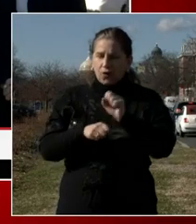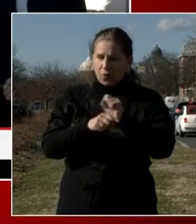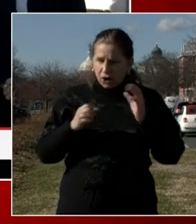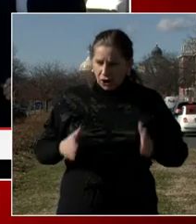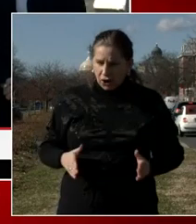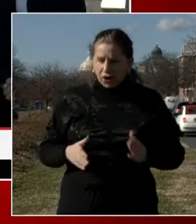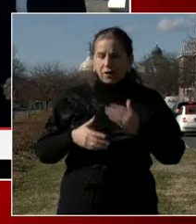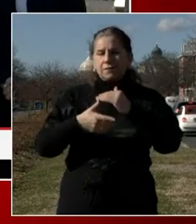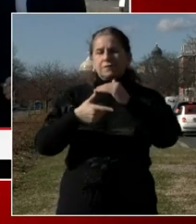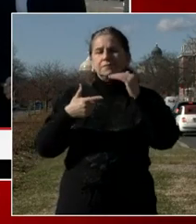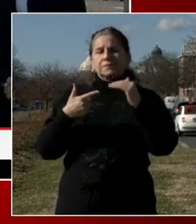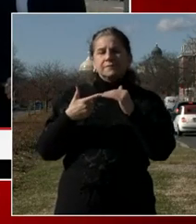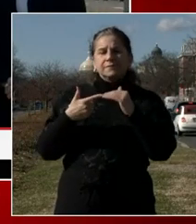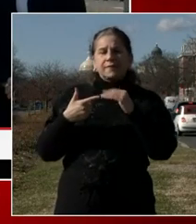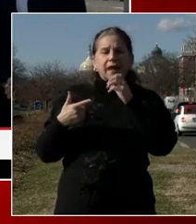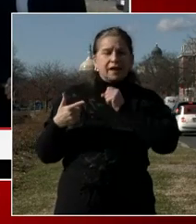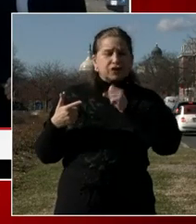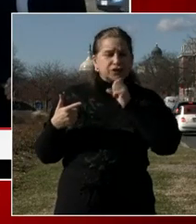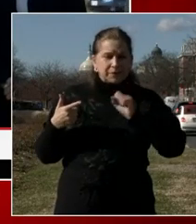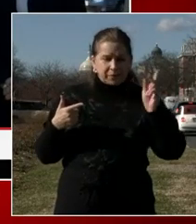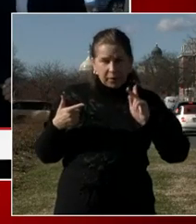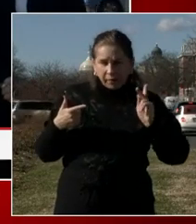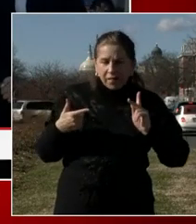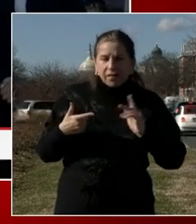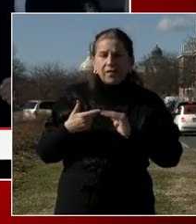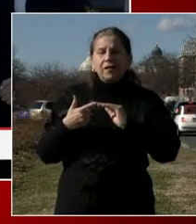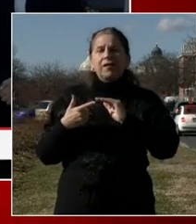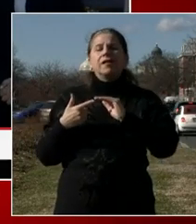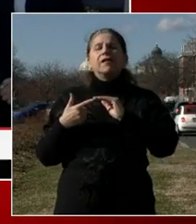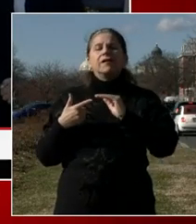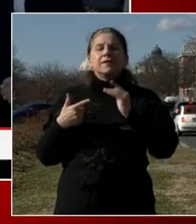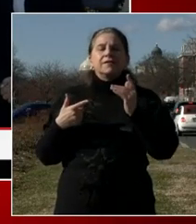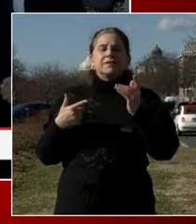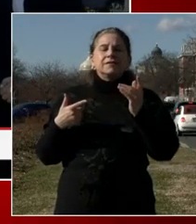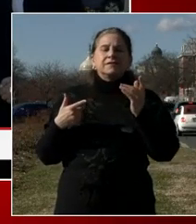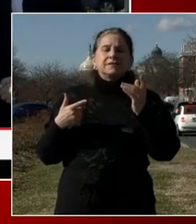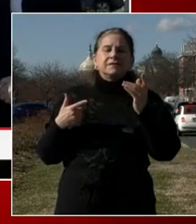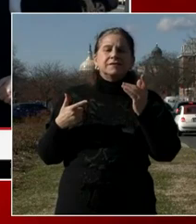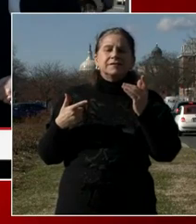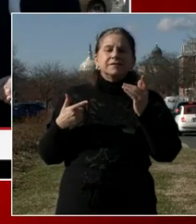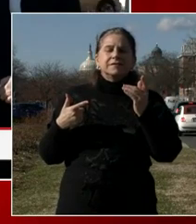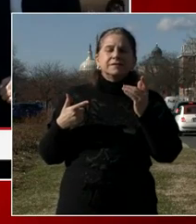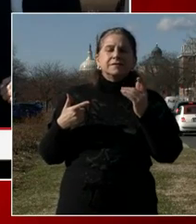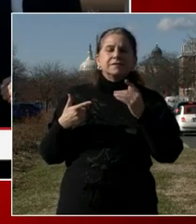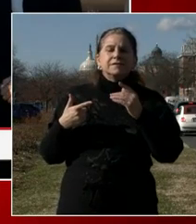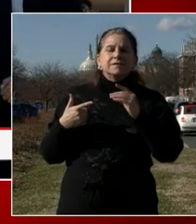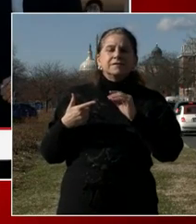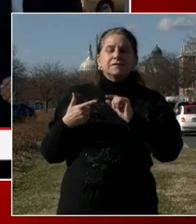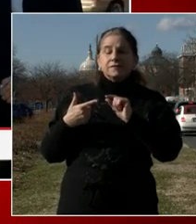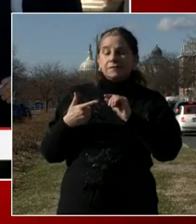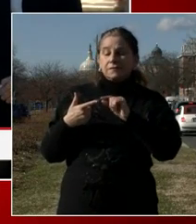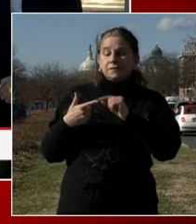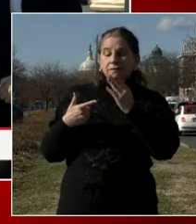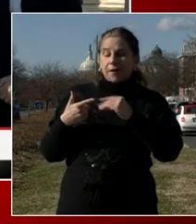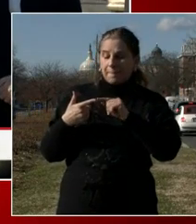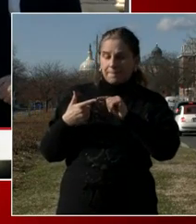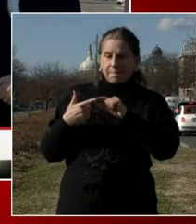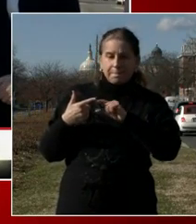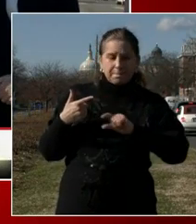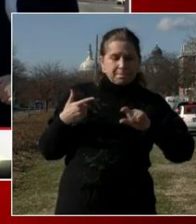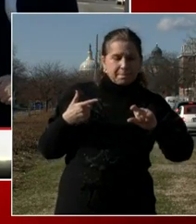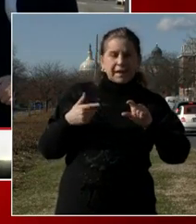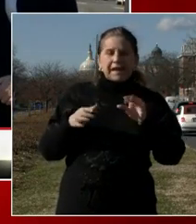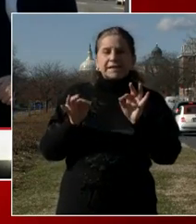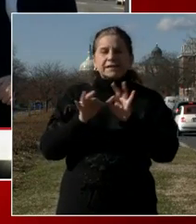elderly folks, we will have some subsets of essential workers, I think that that get rolled out